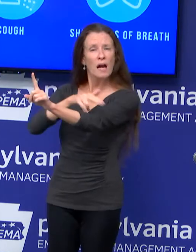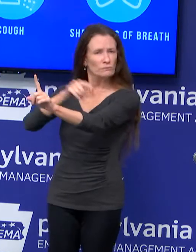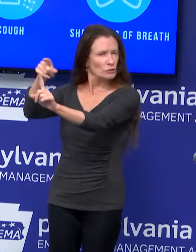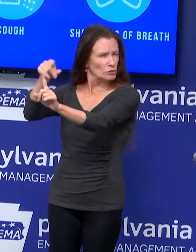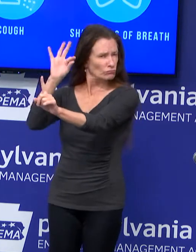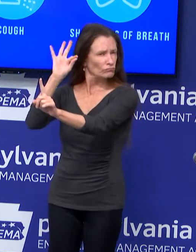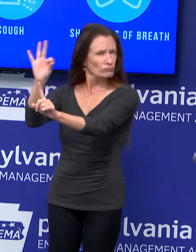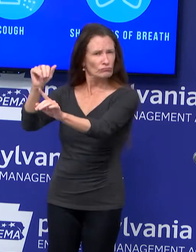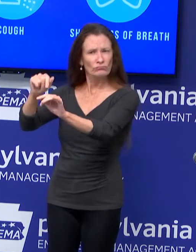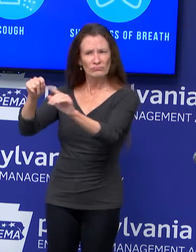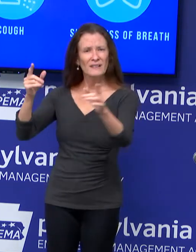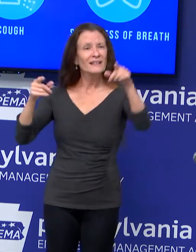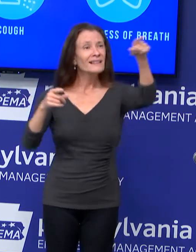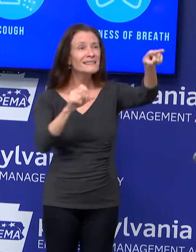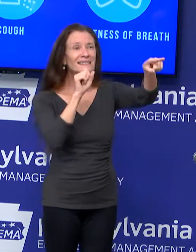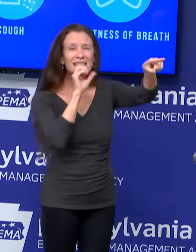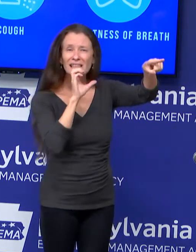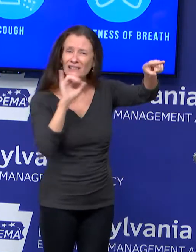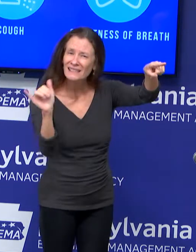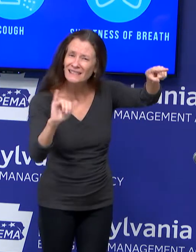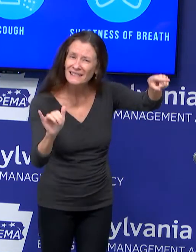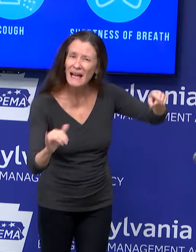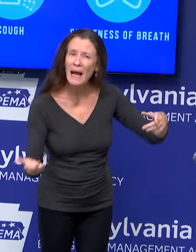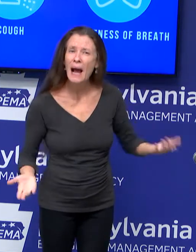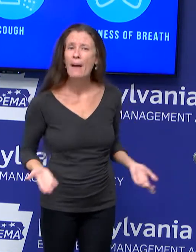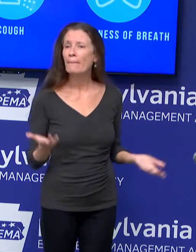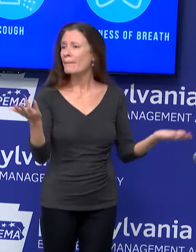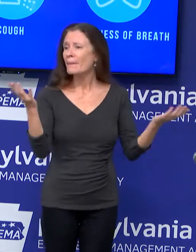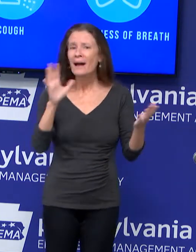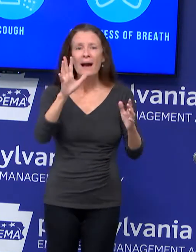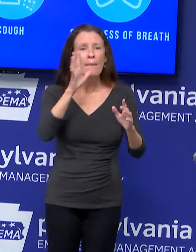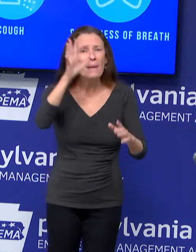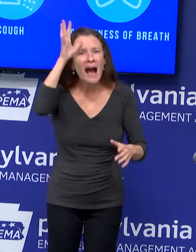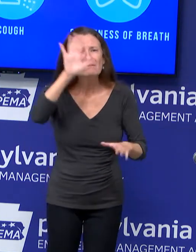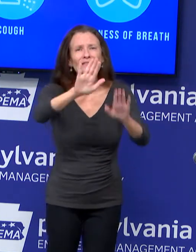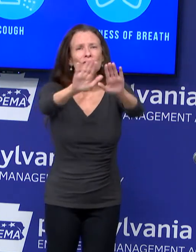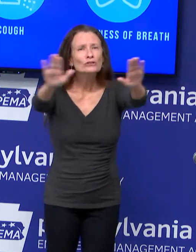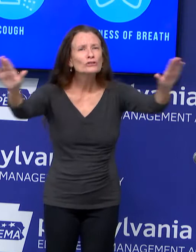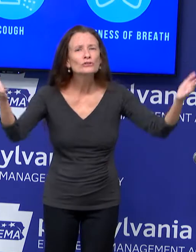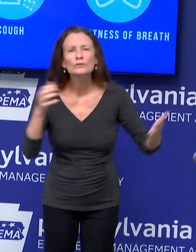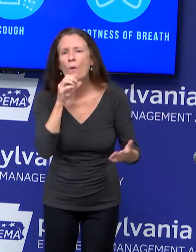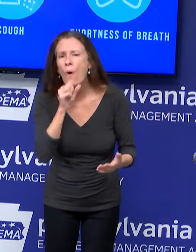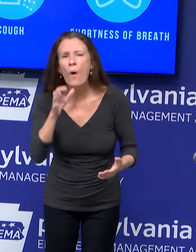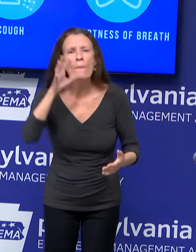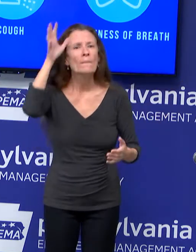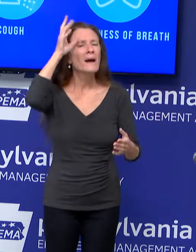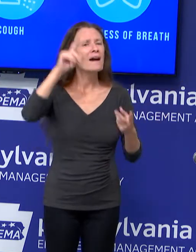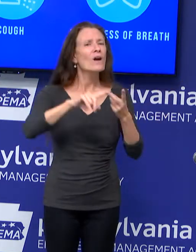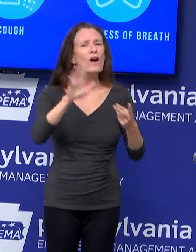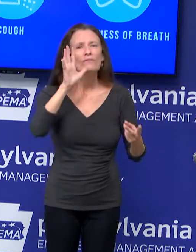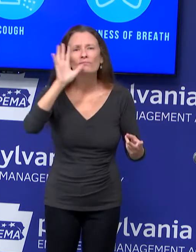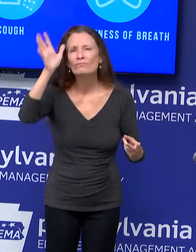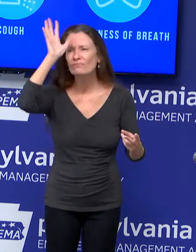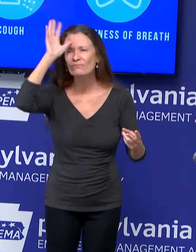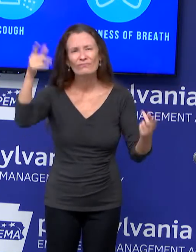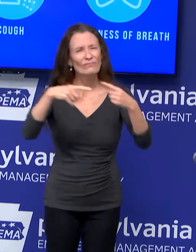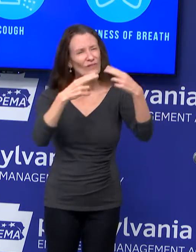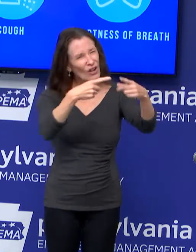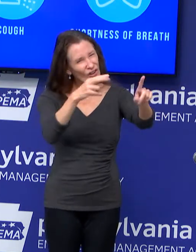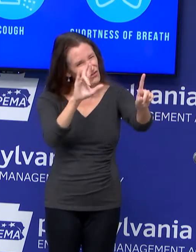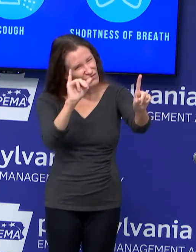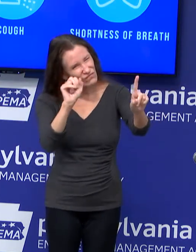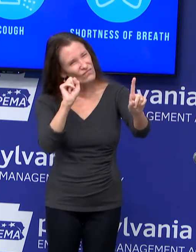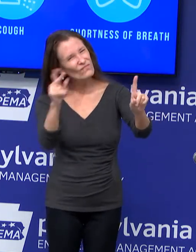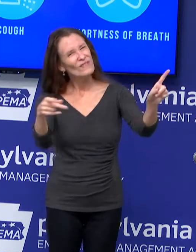including our parents, our grandparents. Senior citizens, no matter where they are living, are at greater risk from exposure to this virus.